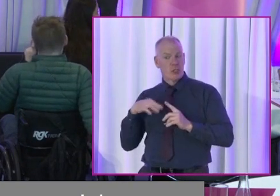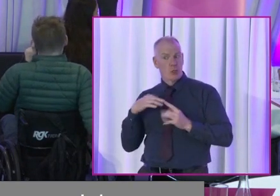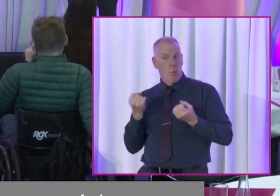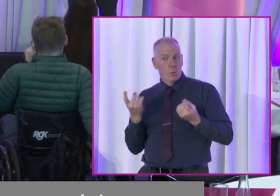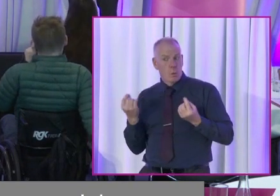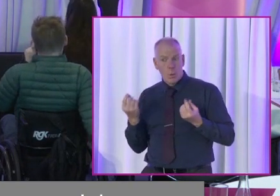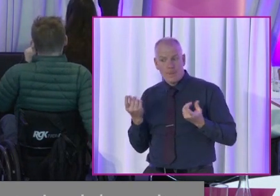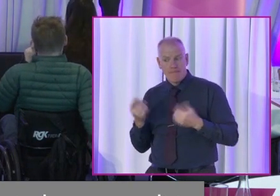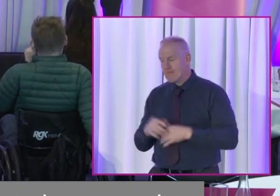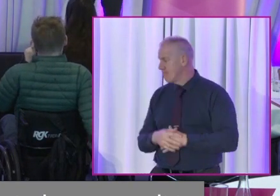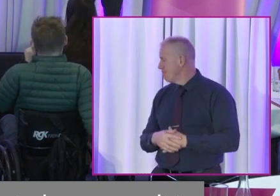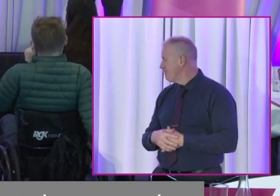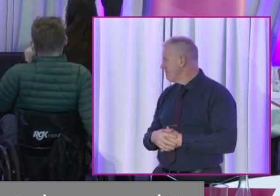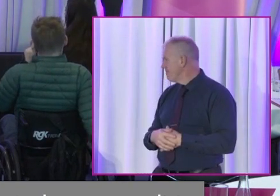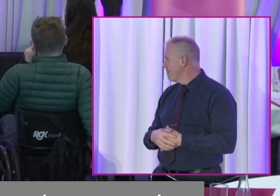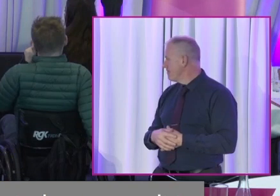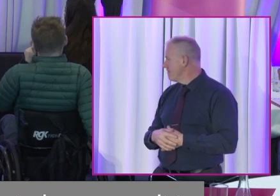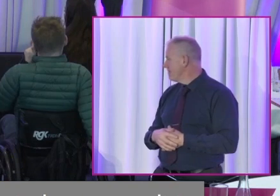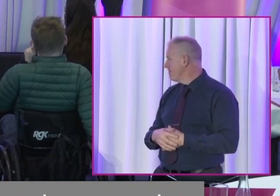do about that?